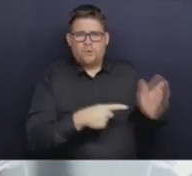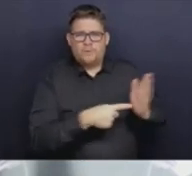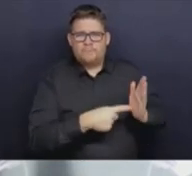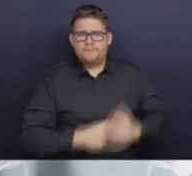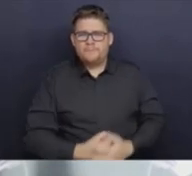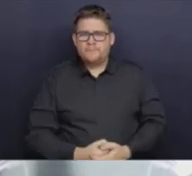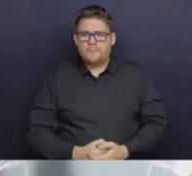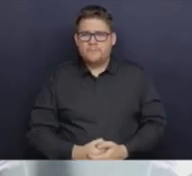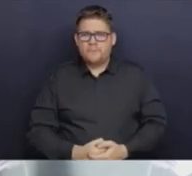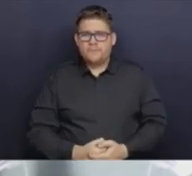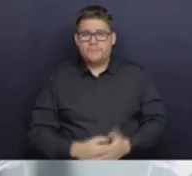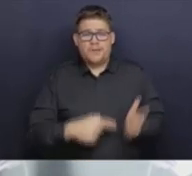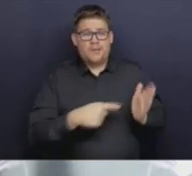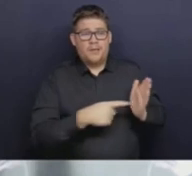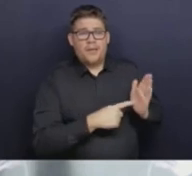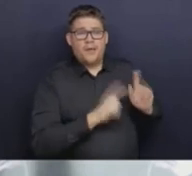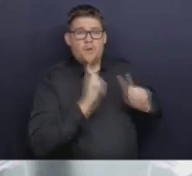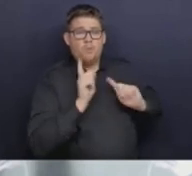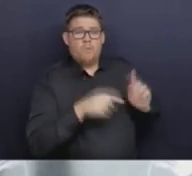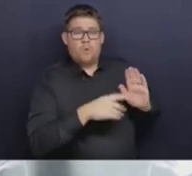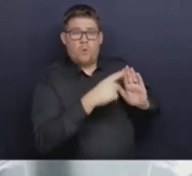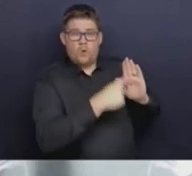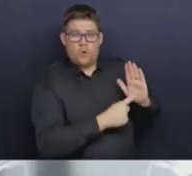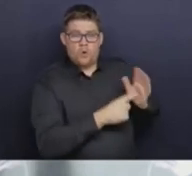certain health regulatory bodies or one,